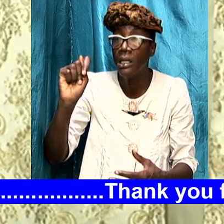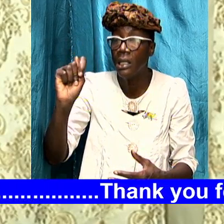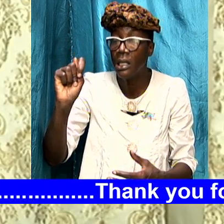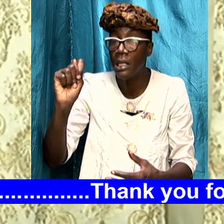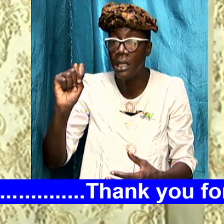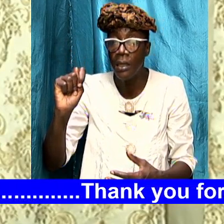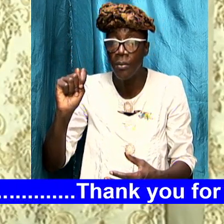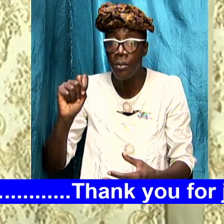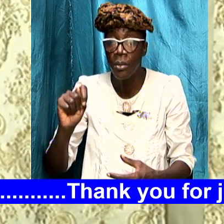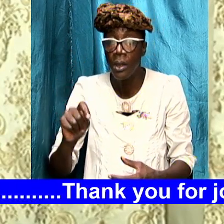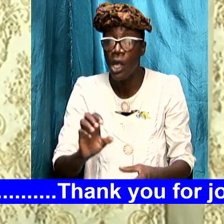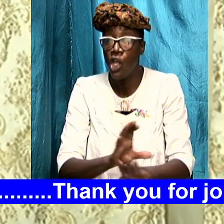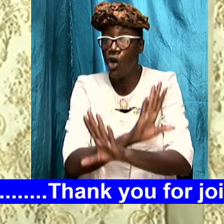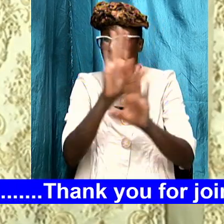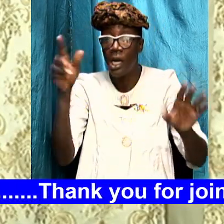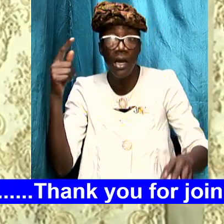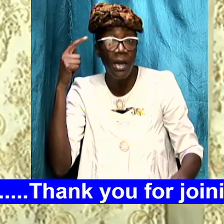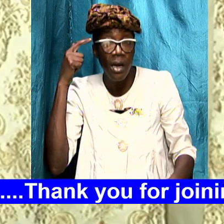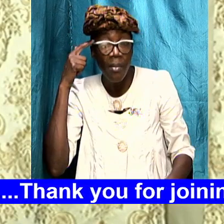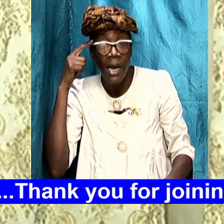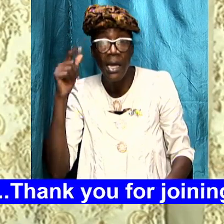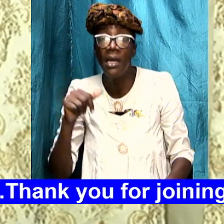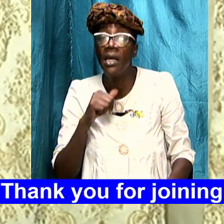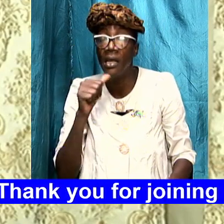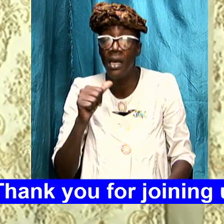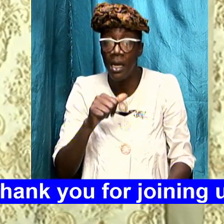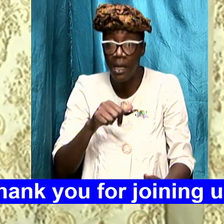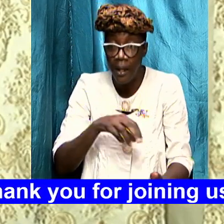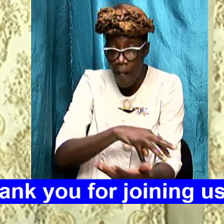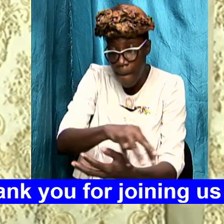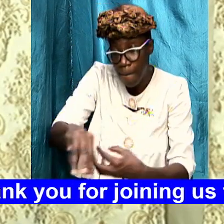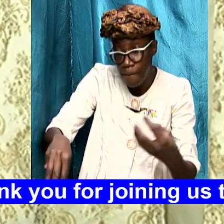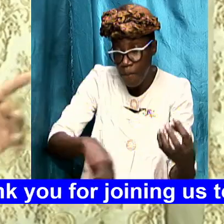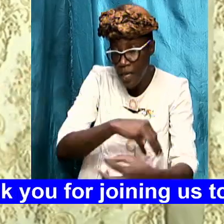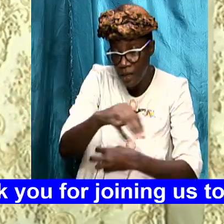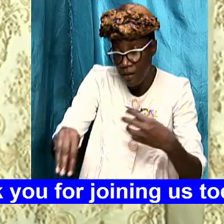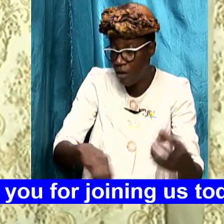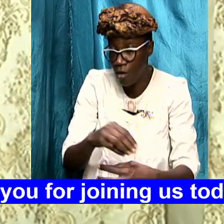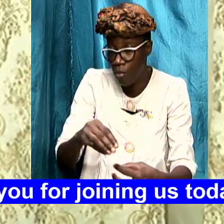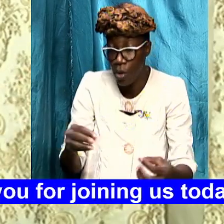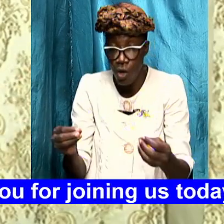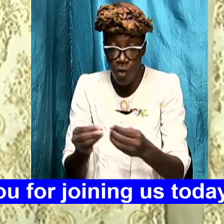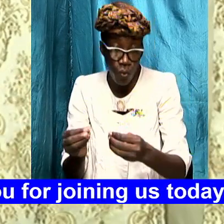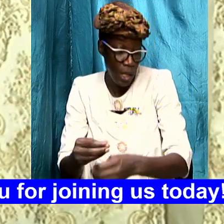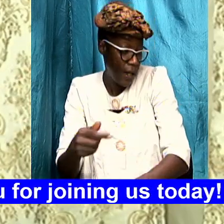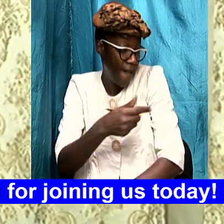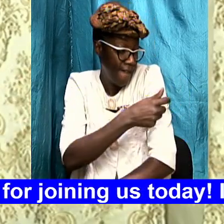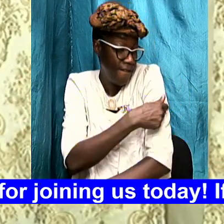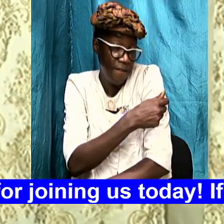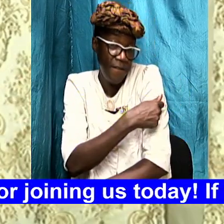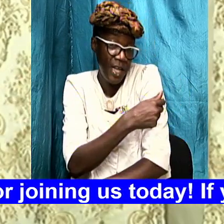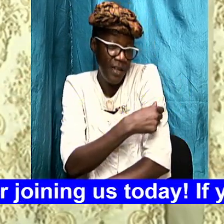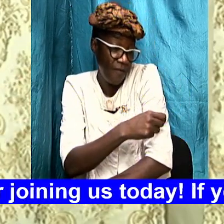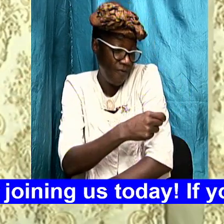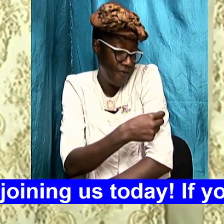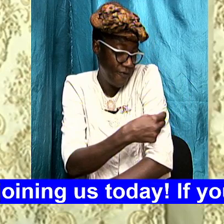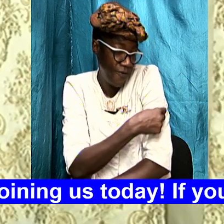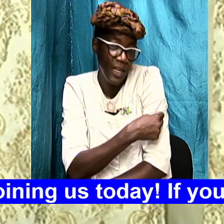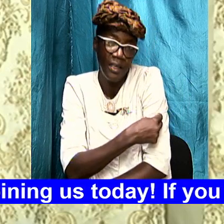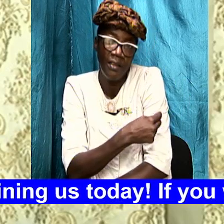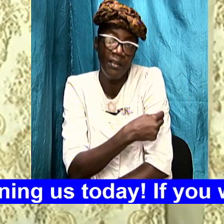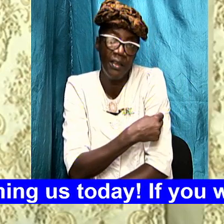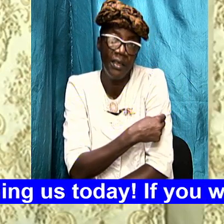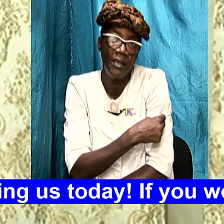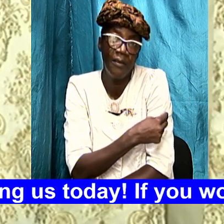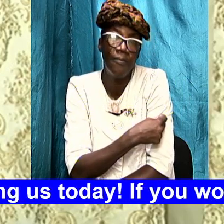not mixing up the mark of the beast with a vaccine irrespective of what anybody is saying we want to be clear on